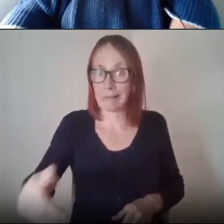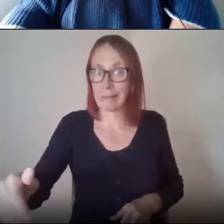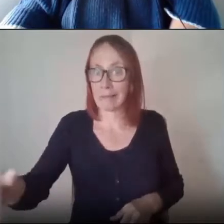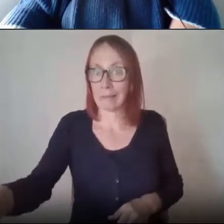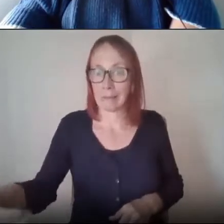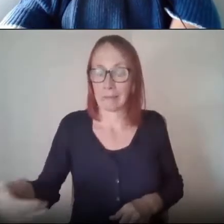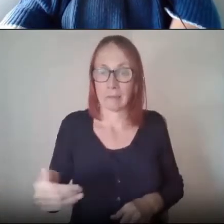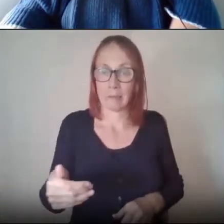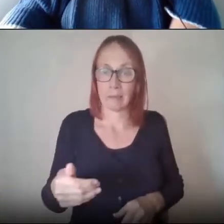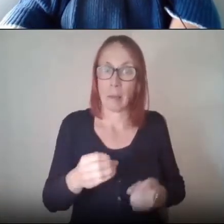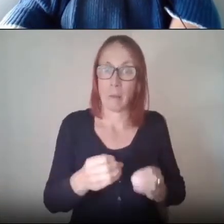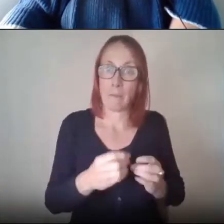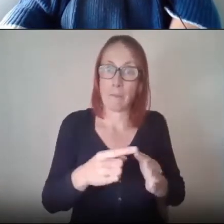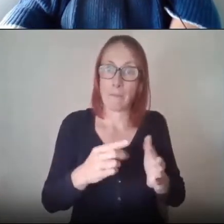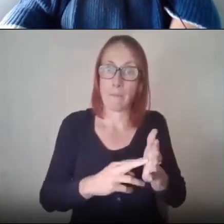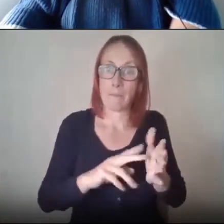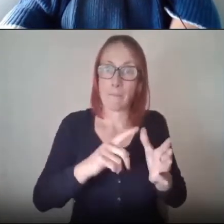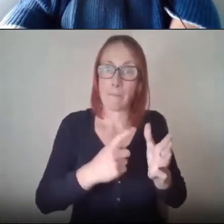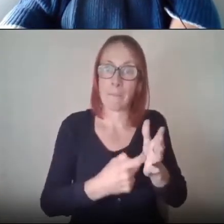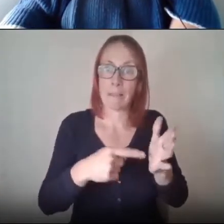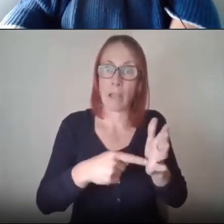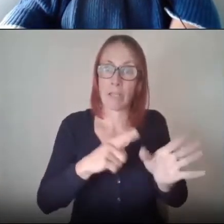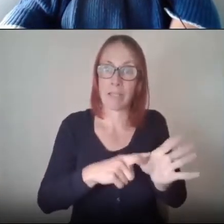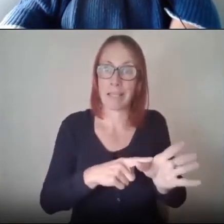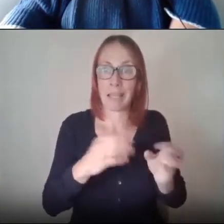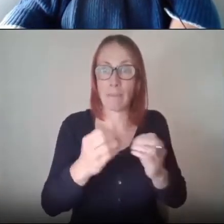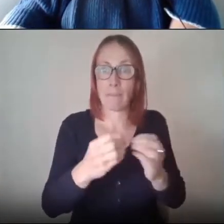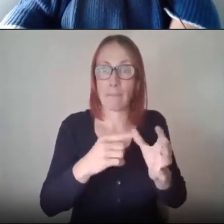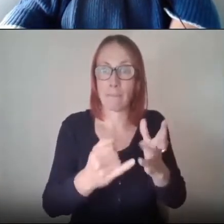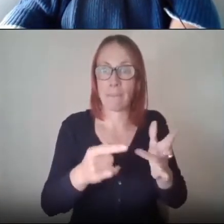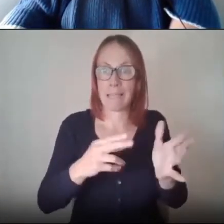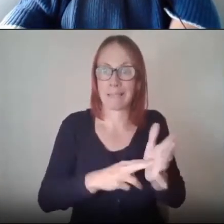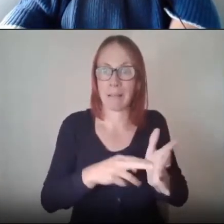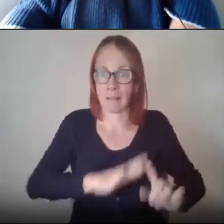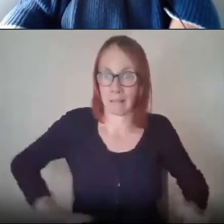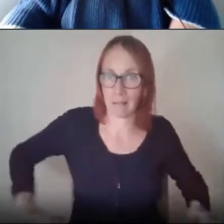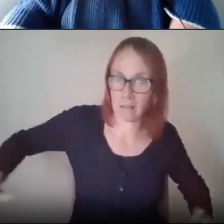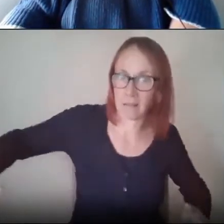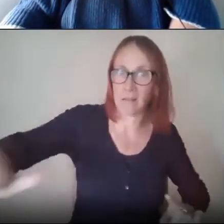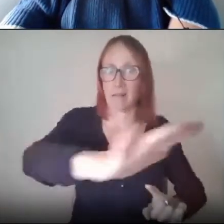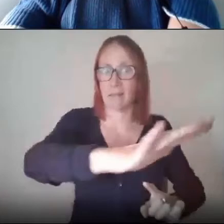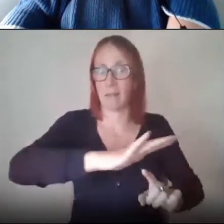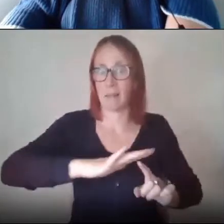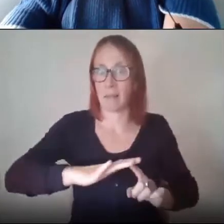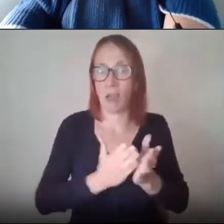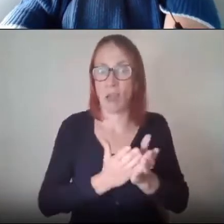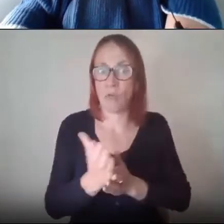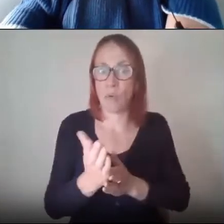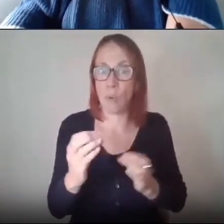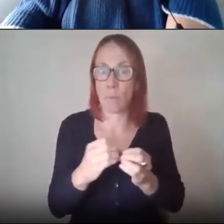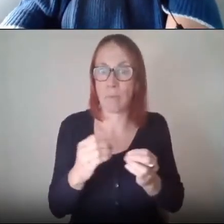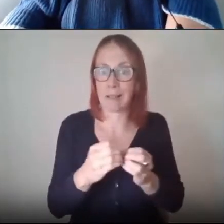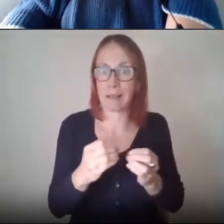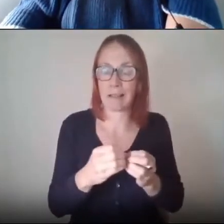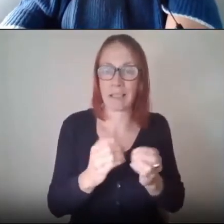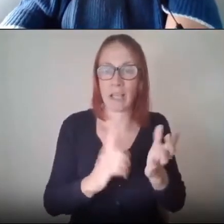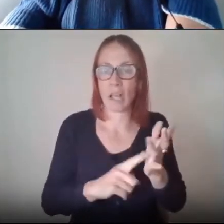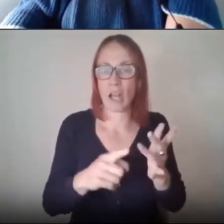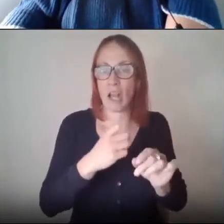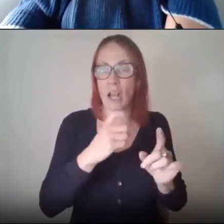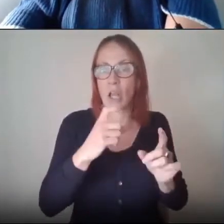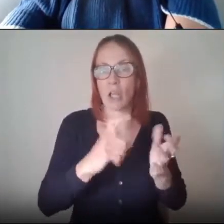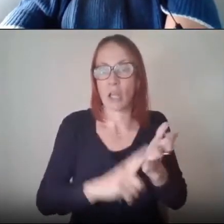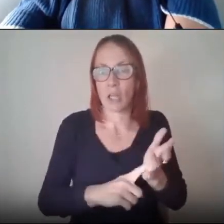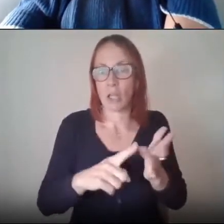the bottom of bernardy hill at bilingri all the way around through the bernardy villages lockelly lumfinance